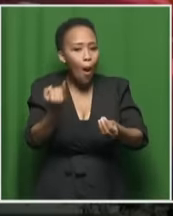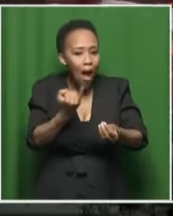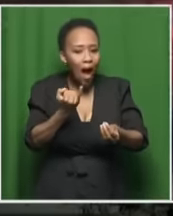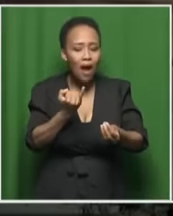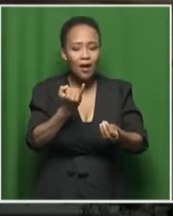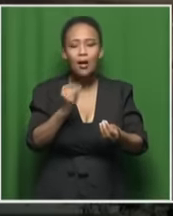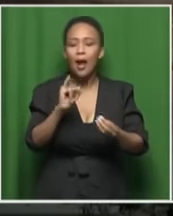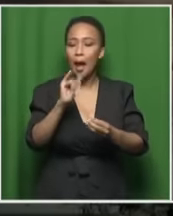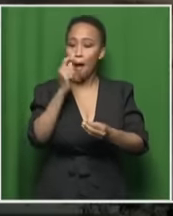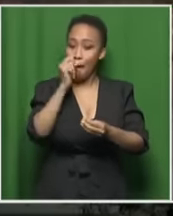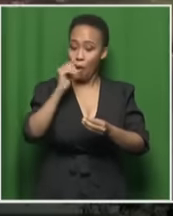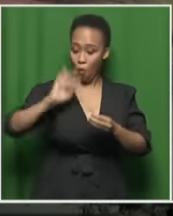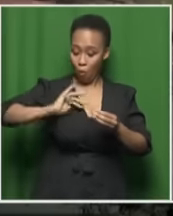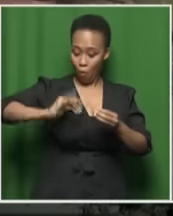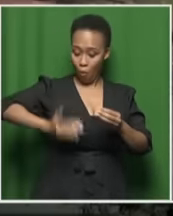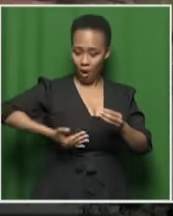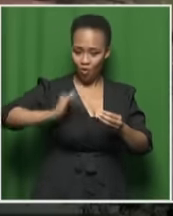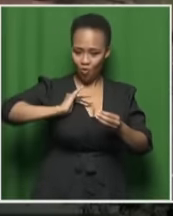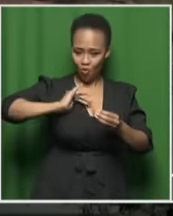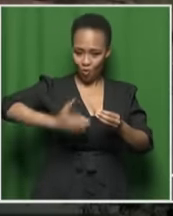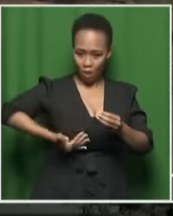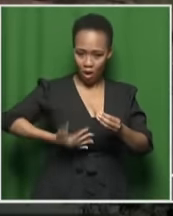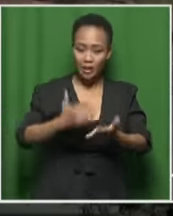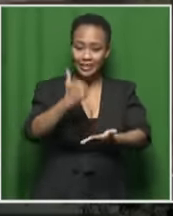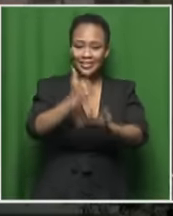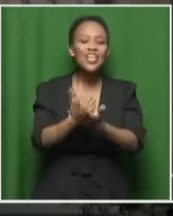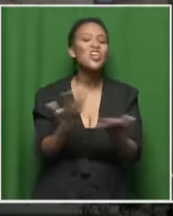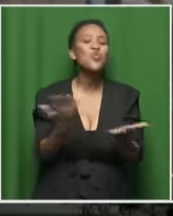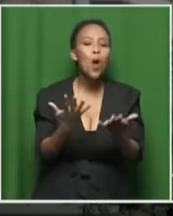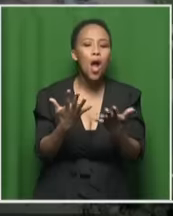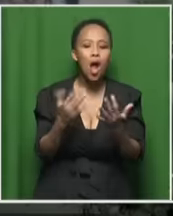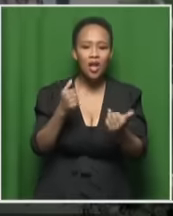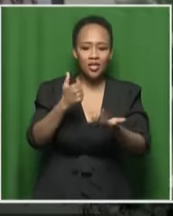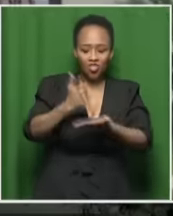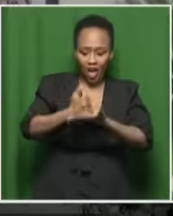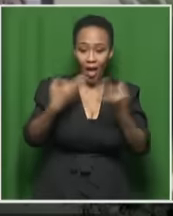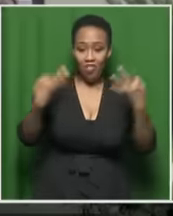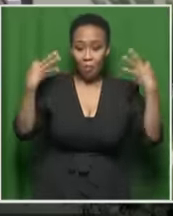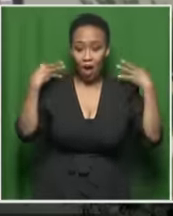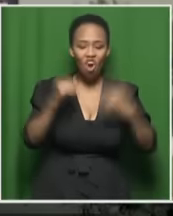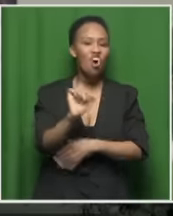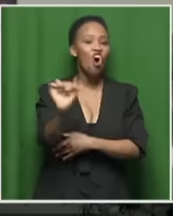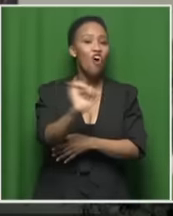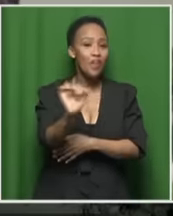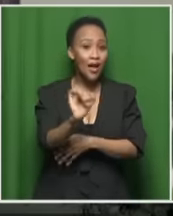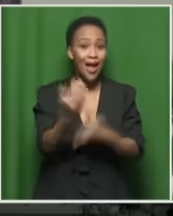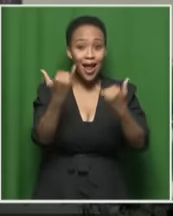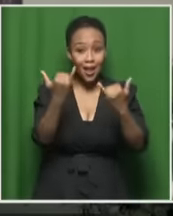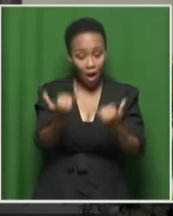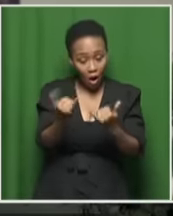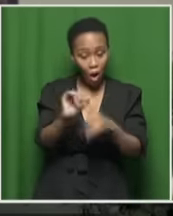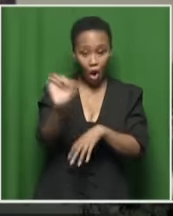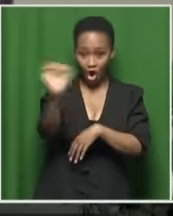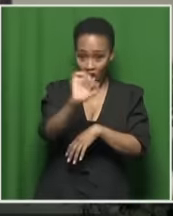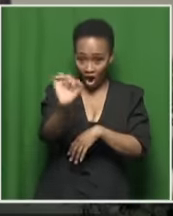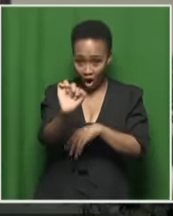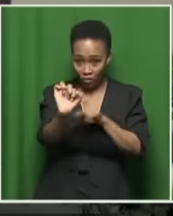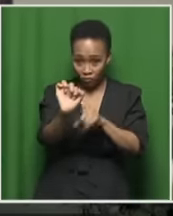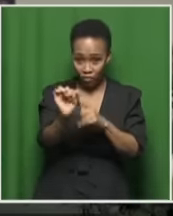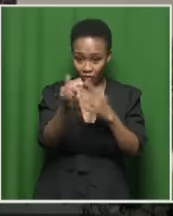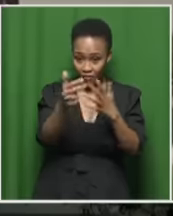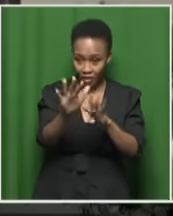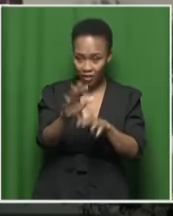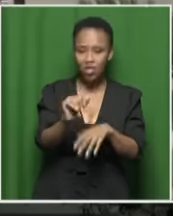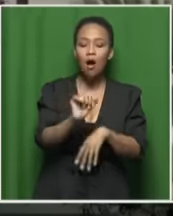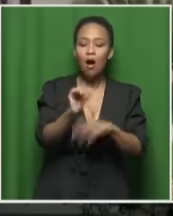female sitting at the back of that vehicle. Some 10 minutes ago, I would say that's when that vehicle left these premises